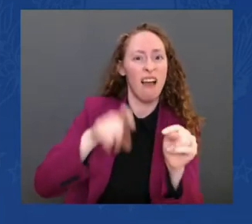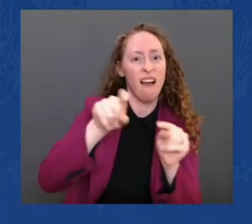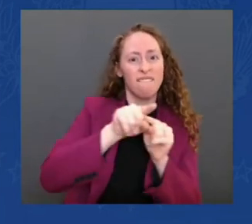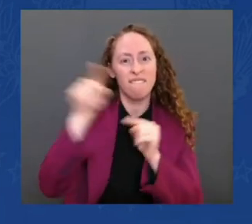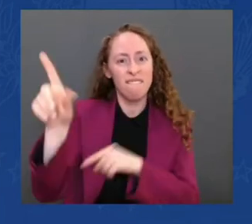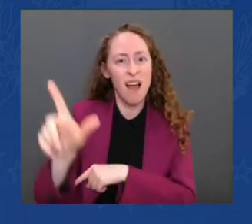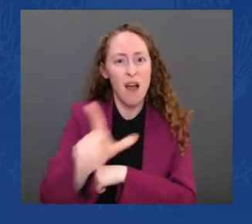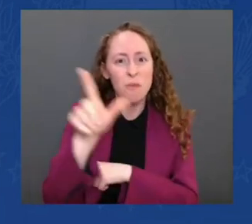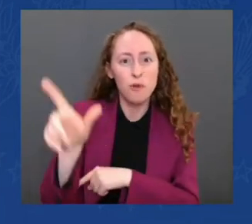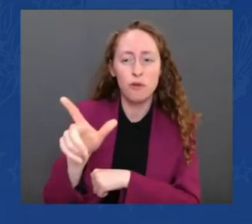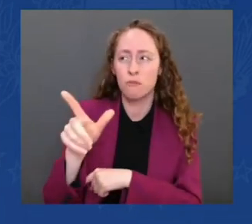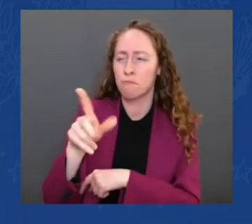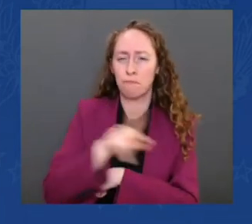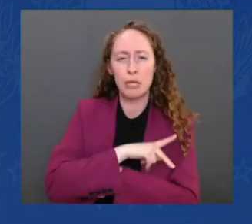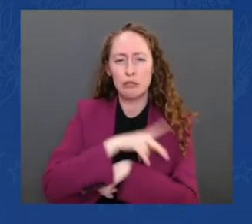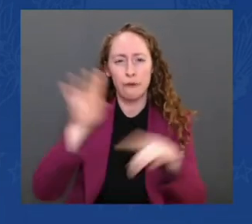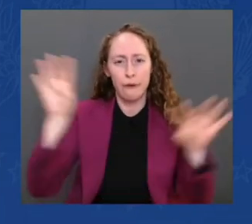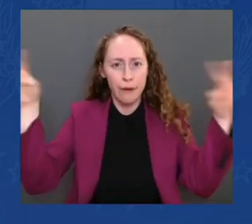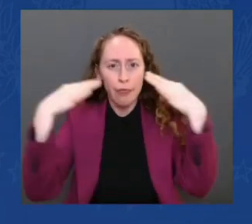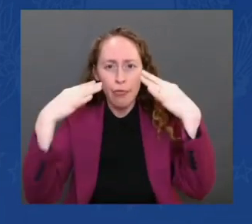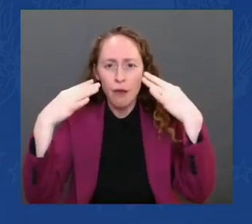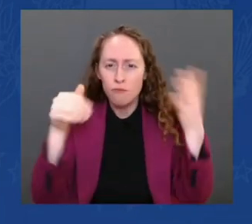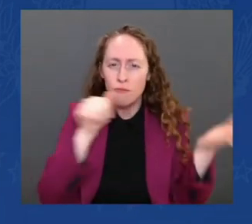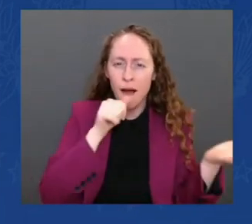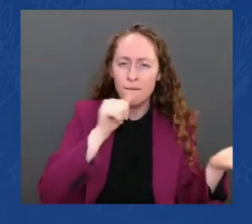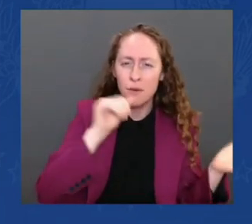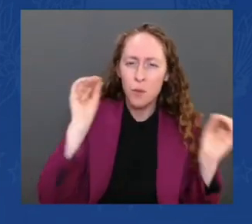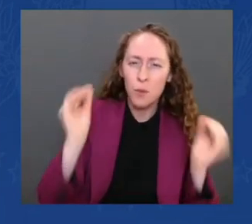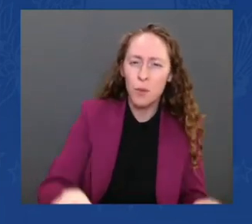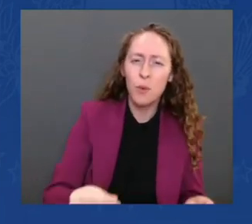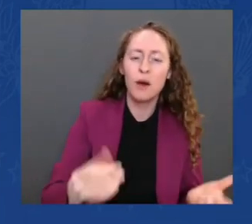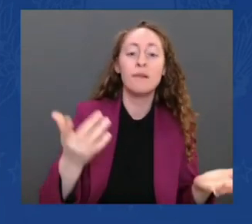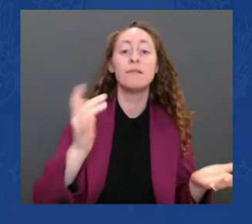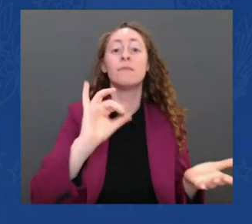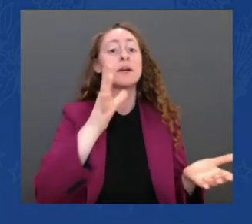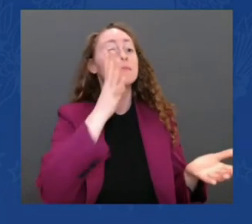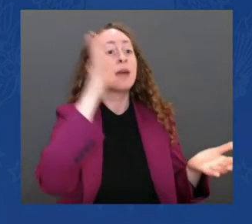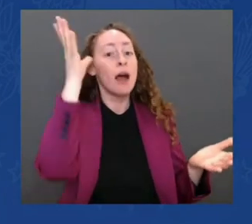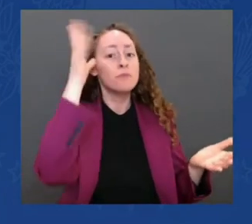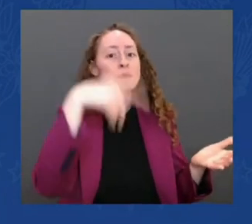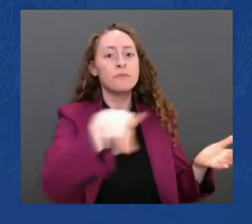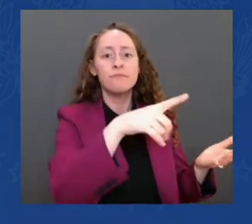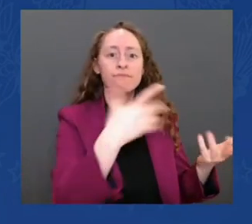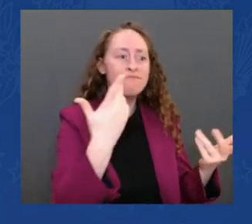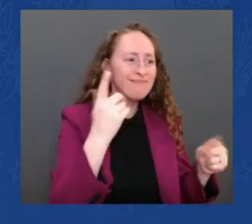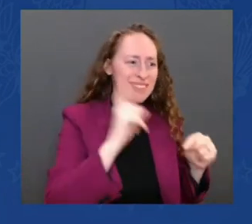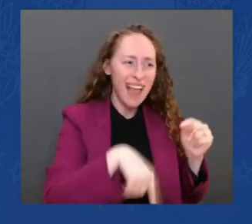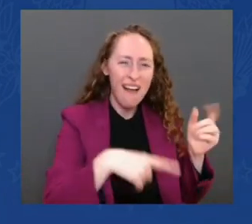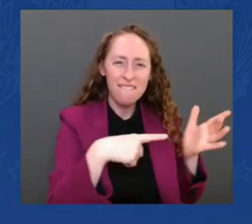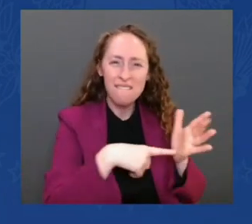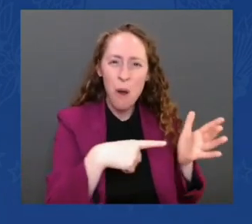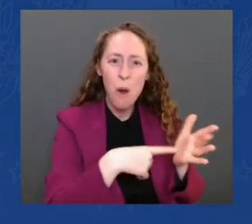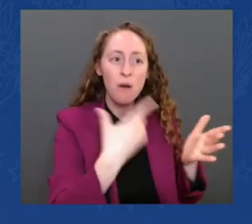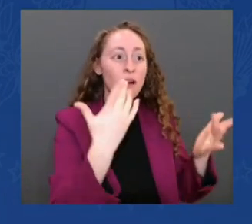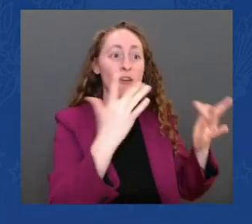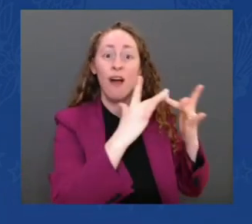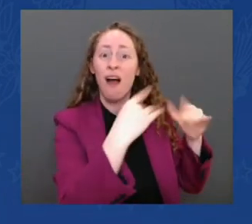who cannot afford to work remotely and small business owners who cannot sell their products online.